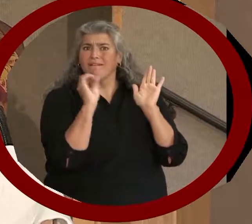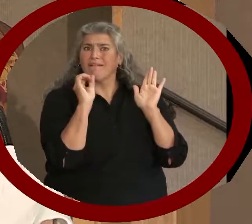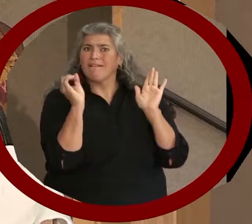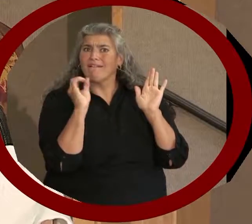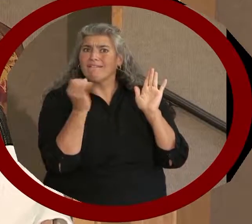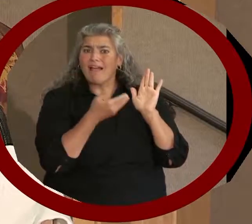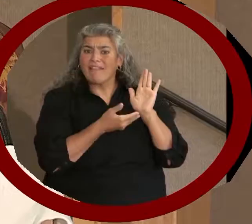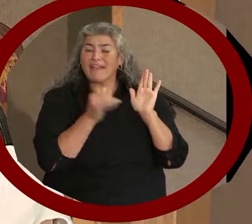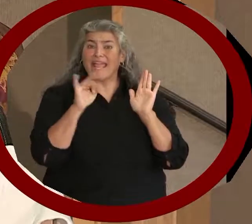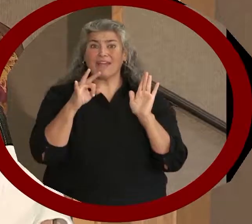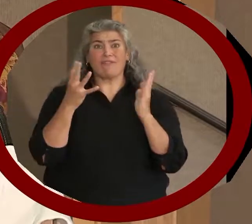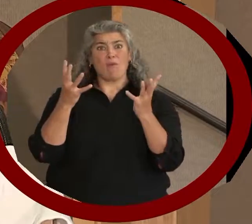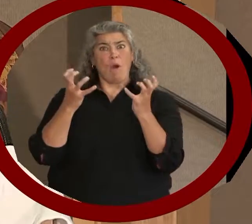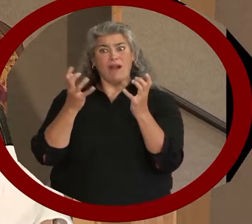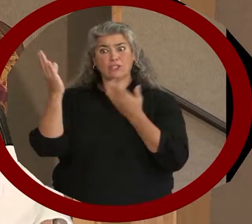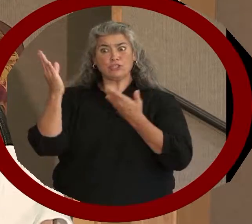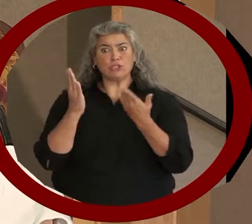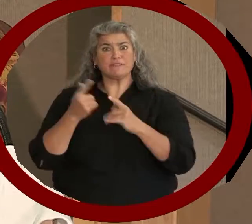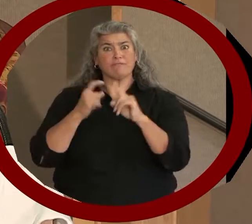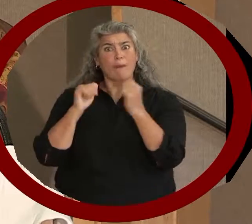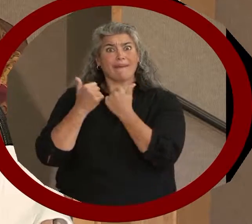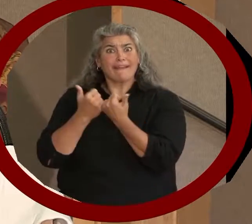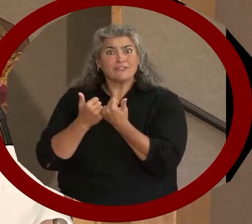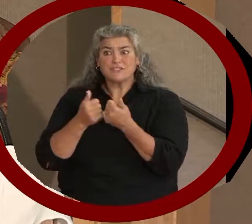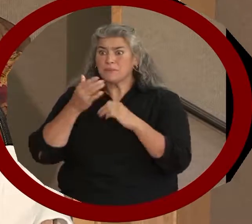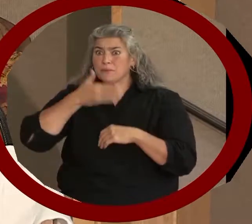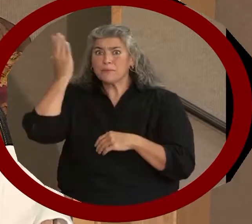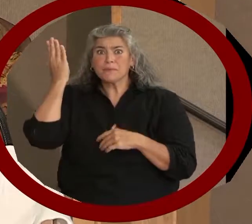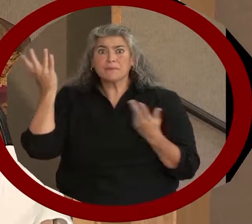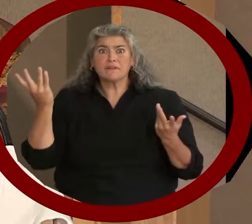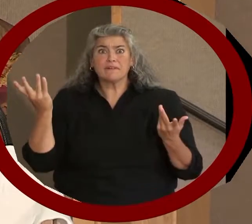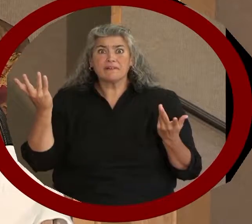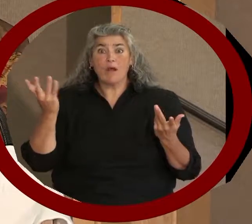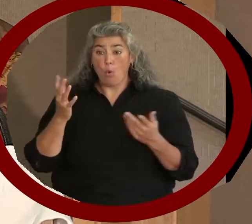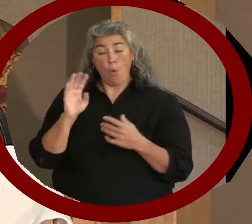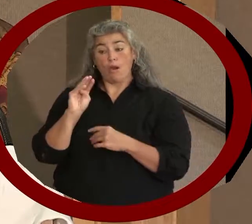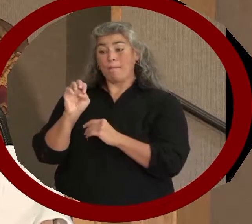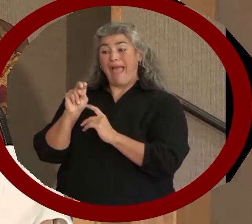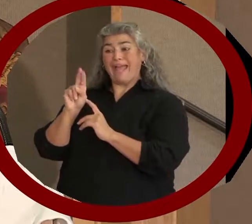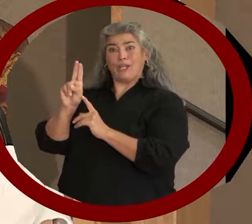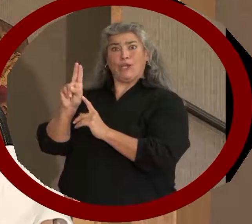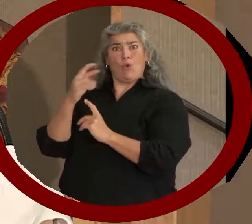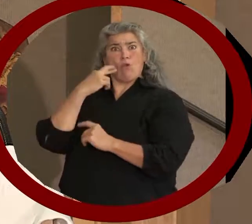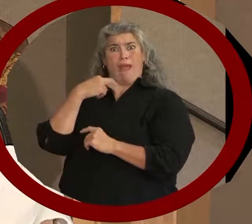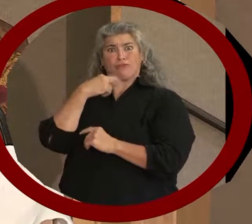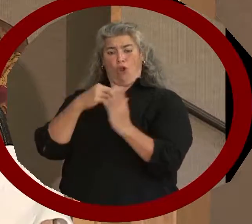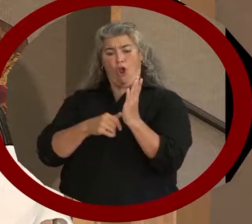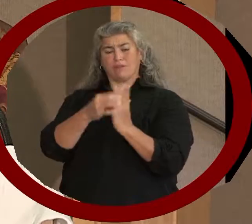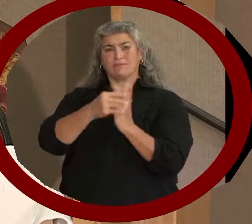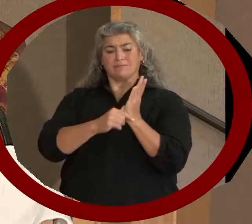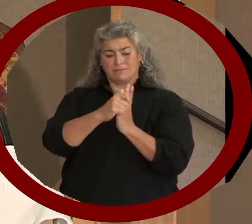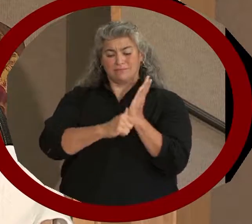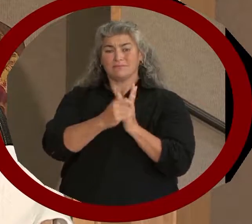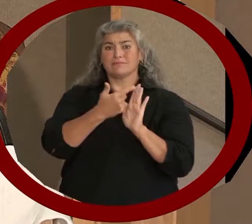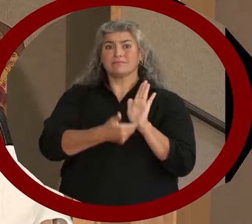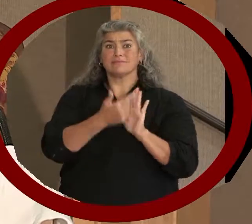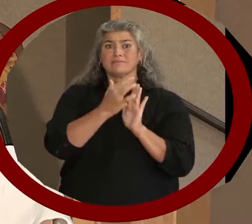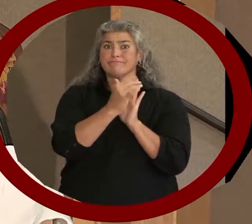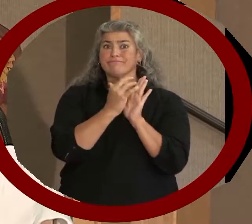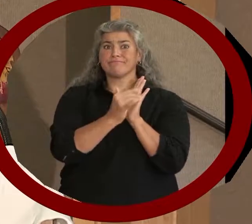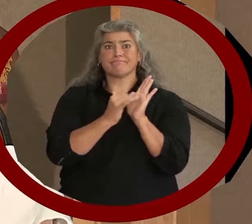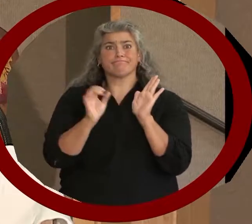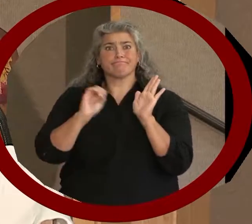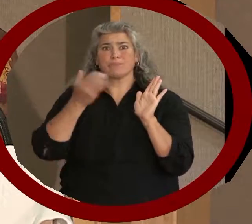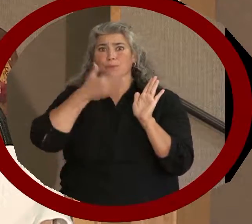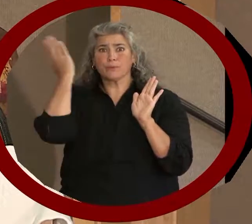services from agencies and also menus at restaurants didn't have braille or large